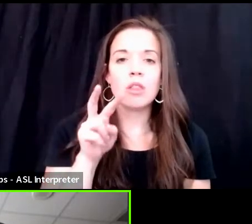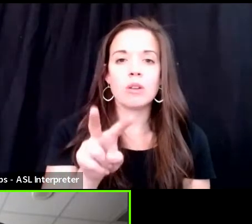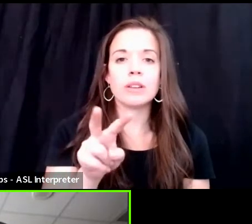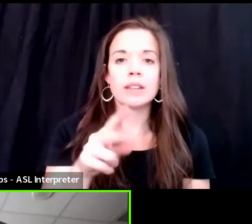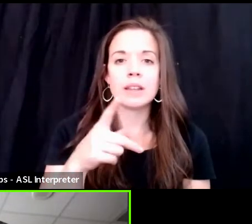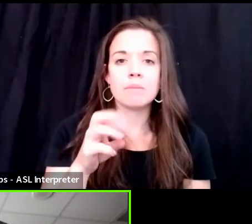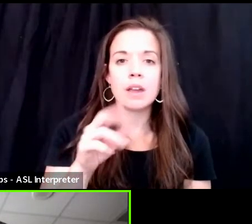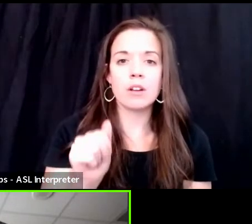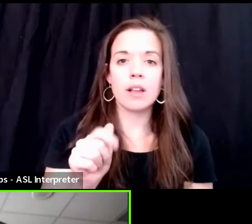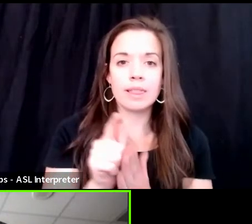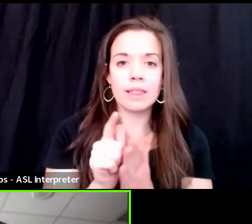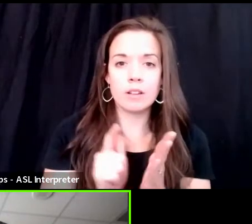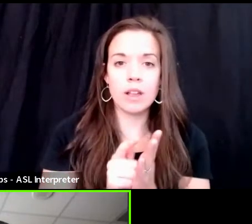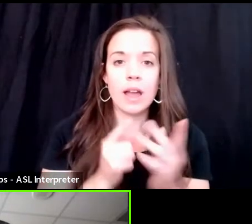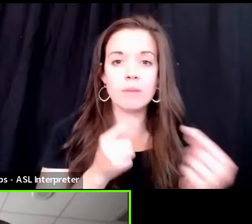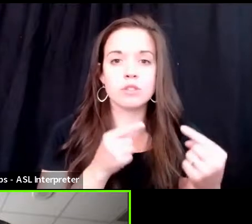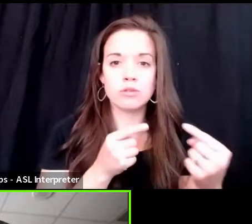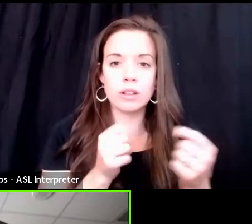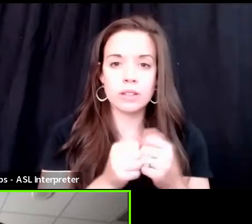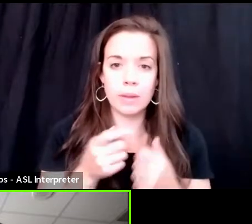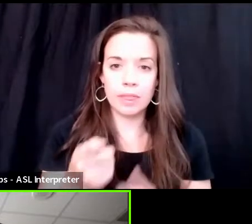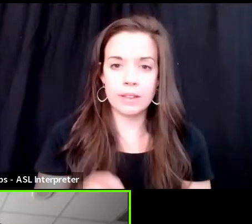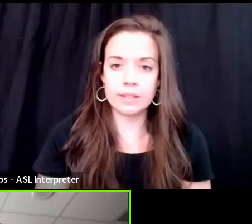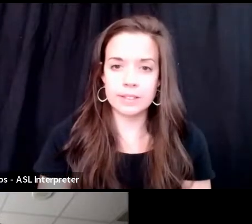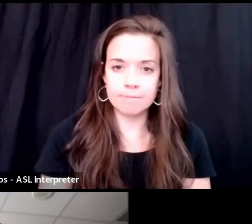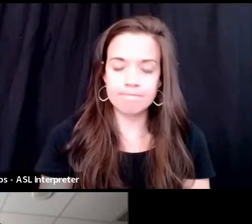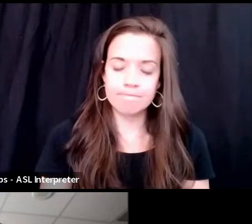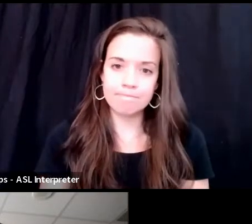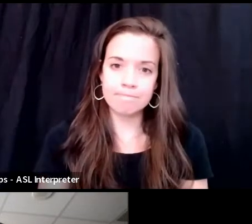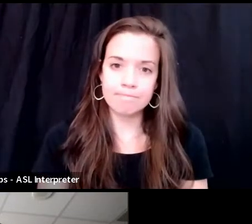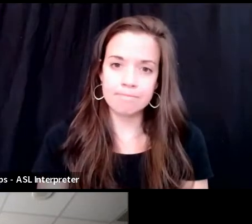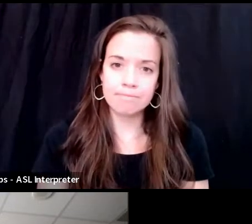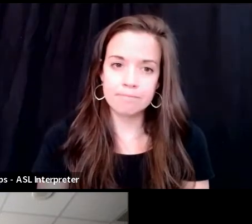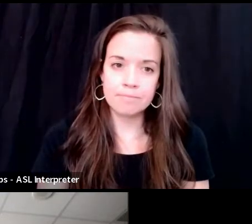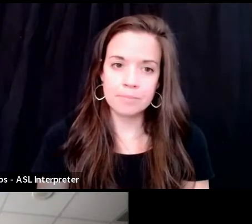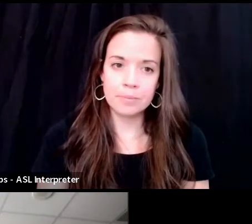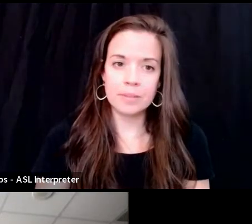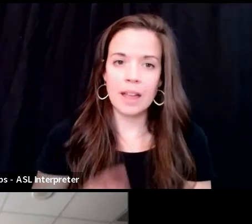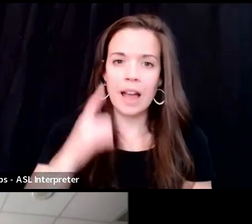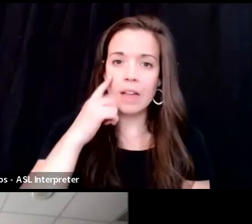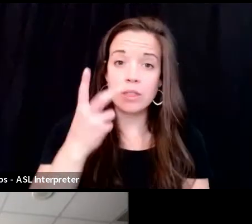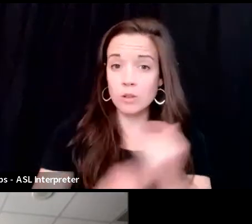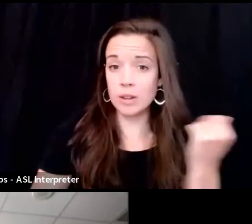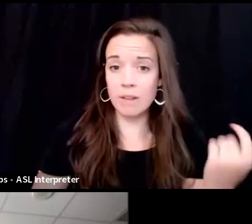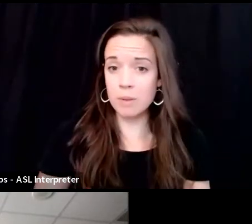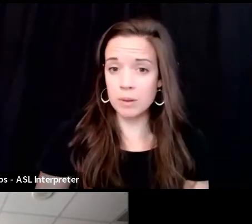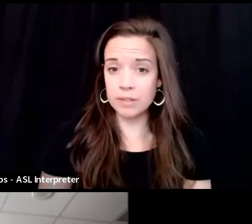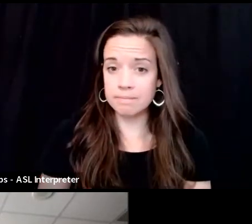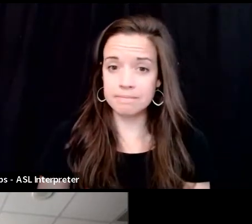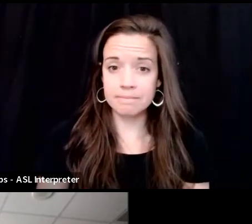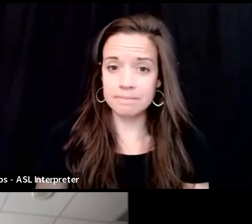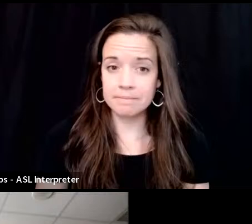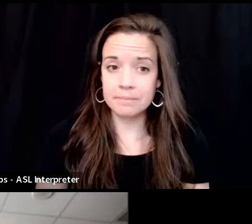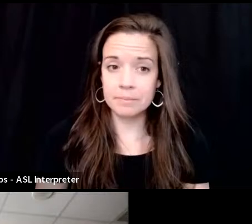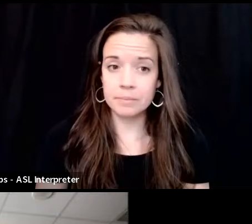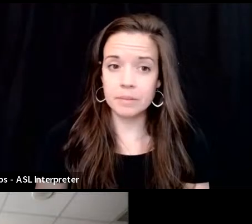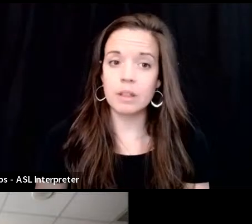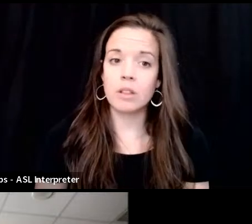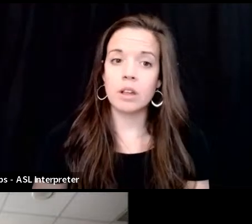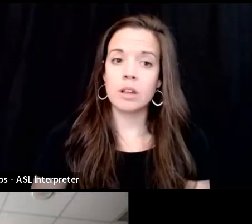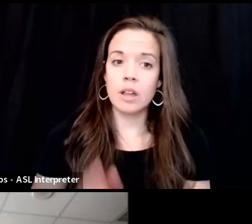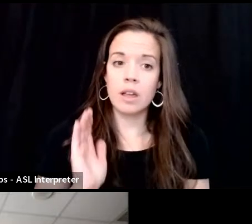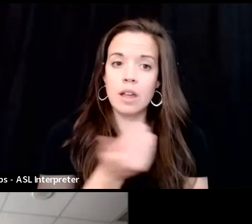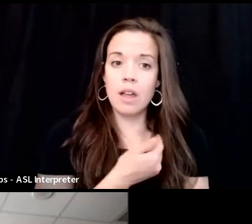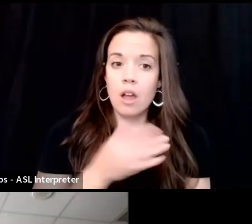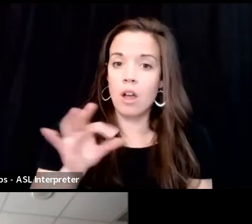graduation, I'm struggling with this. So I think you can have both. Look, our firm